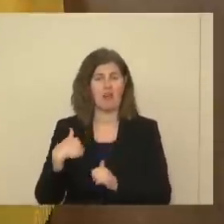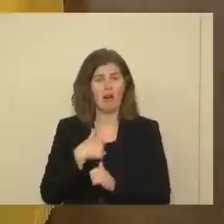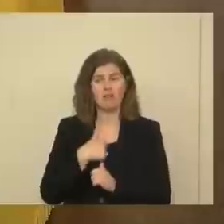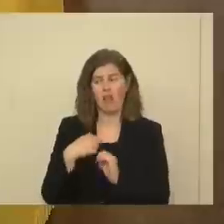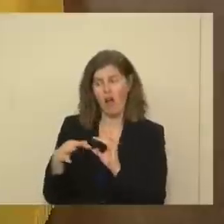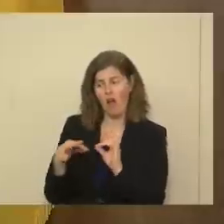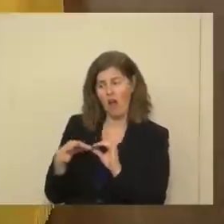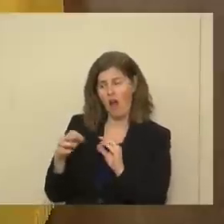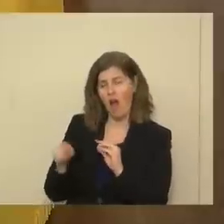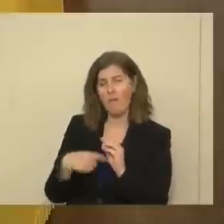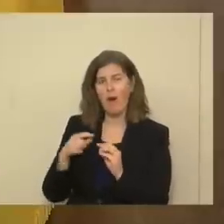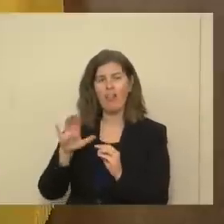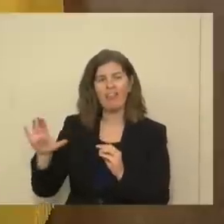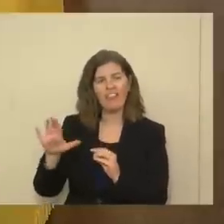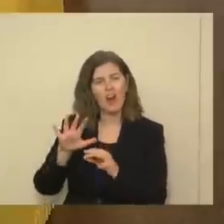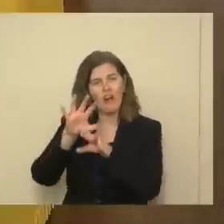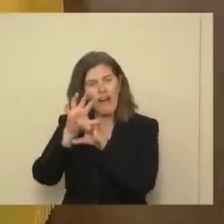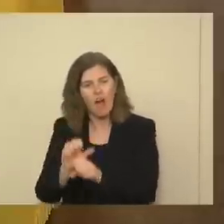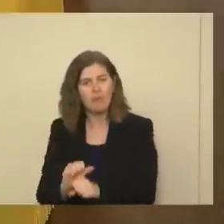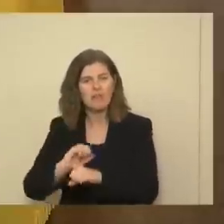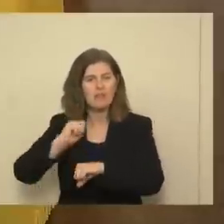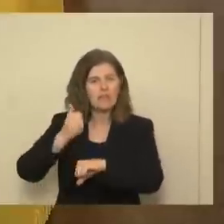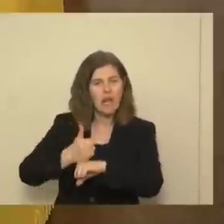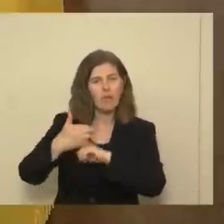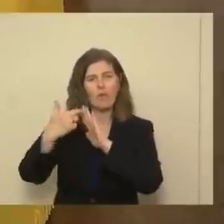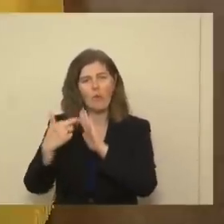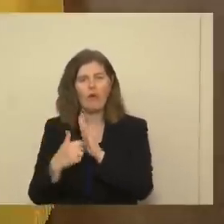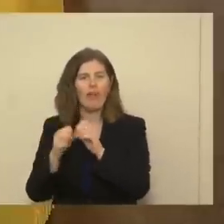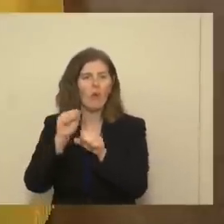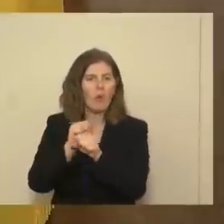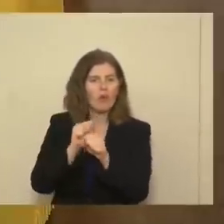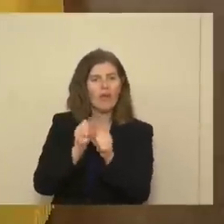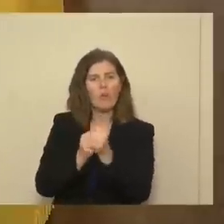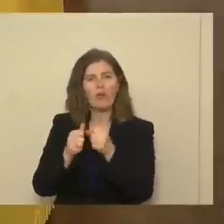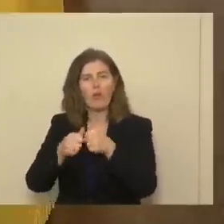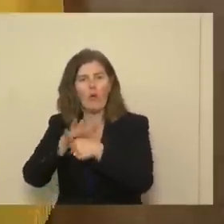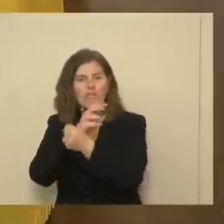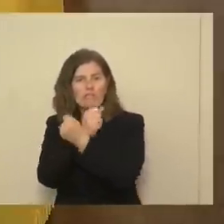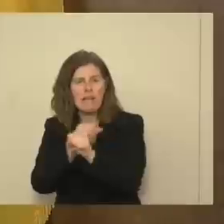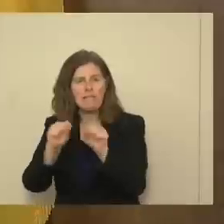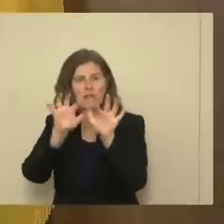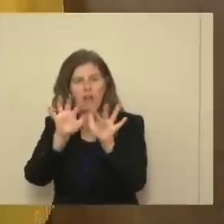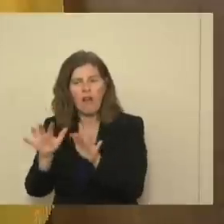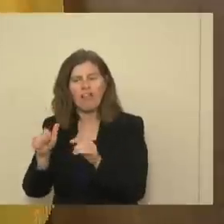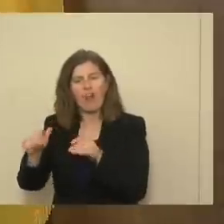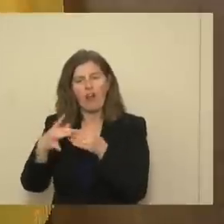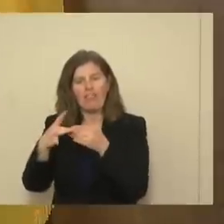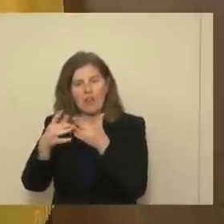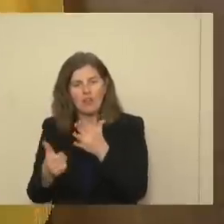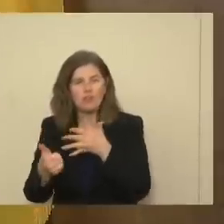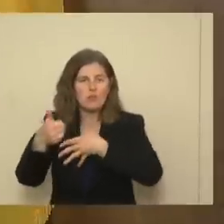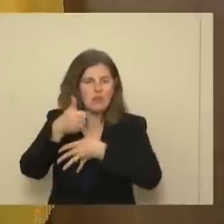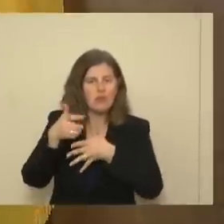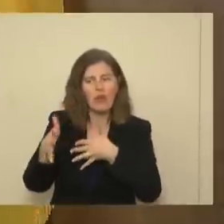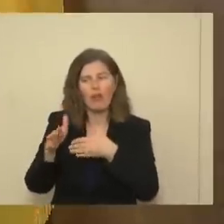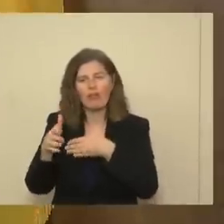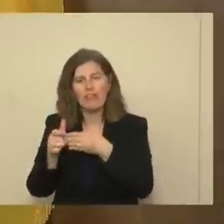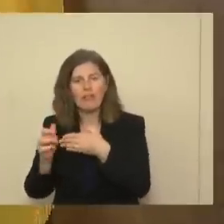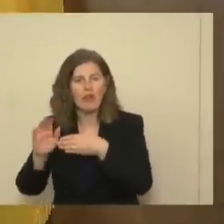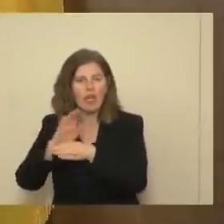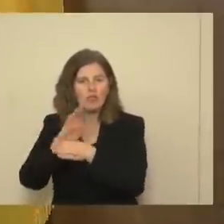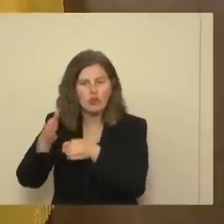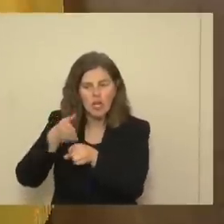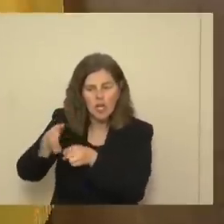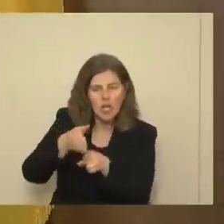talk to us about better COVID-safe practices, who are working through COVID-safe practices, who are leaders in their communities, who are leaders in their industries.